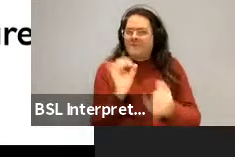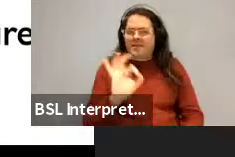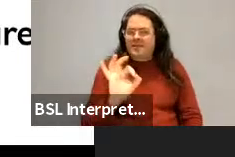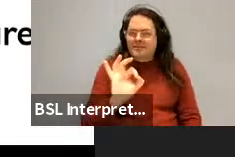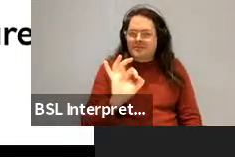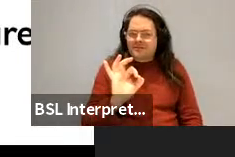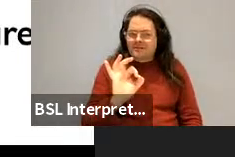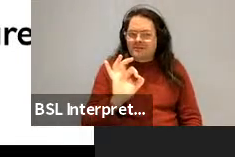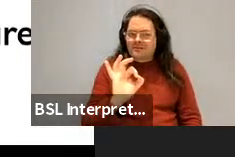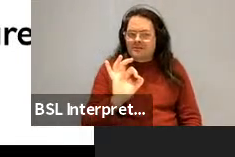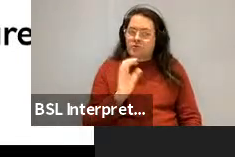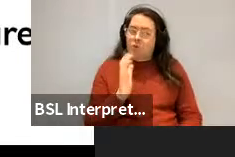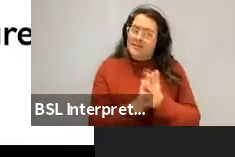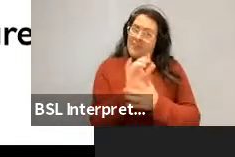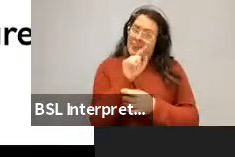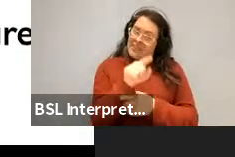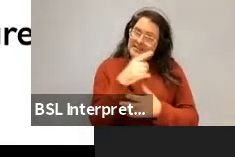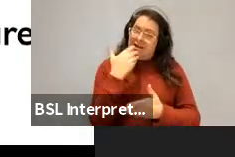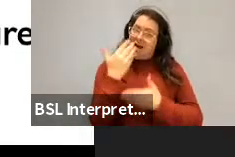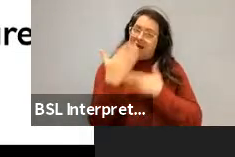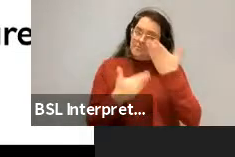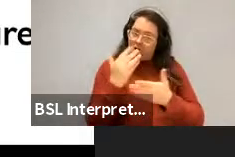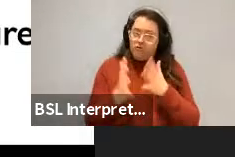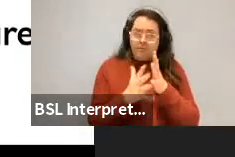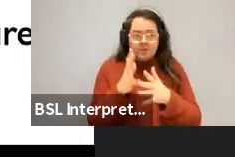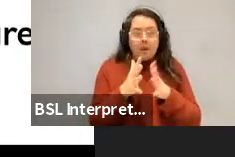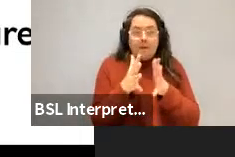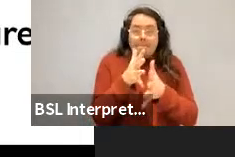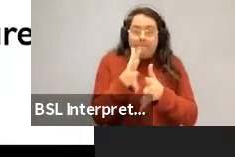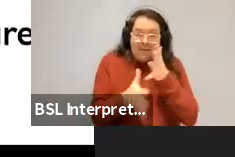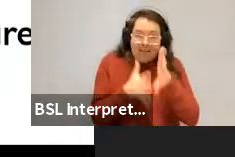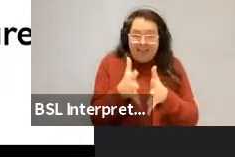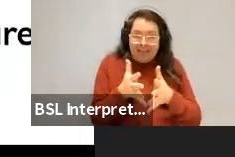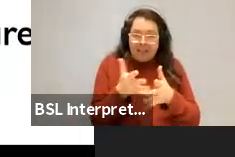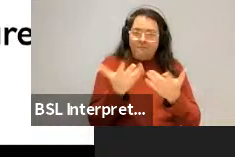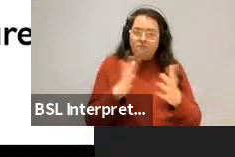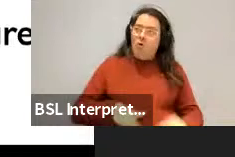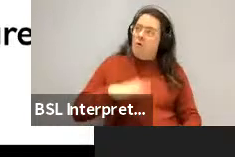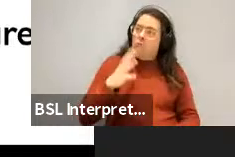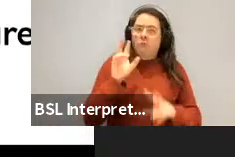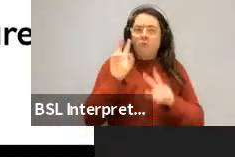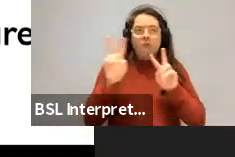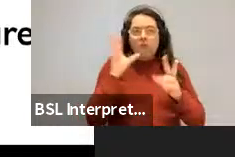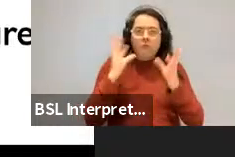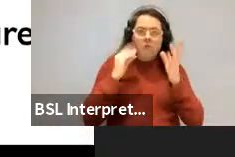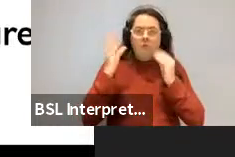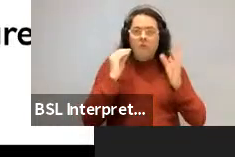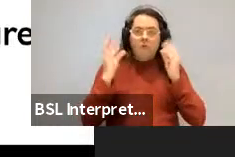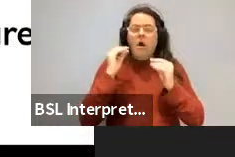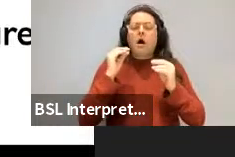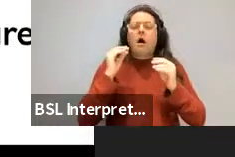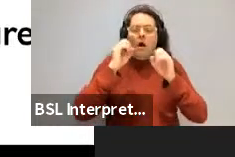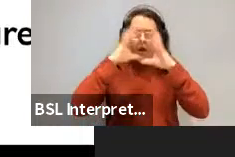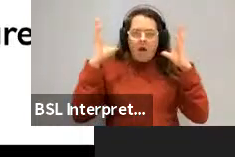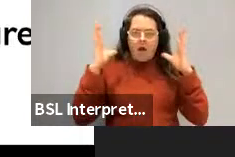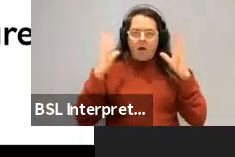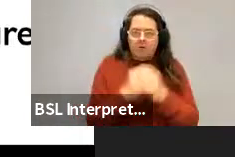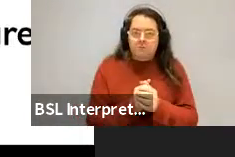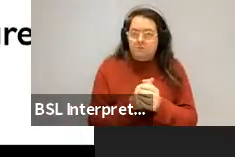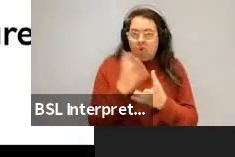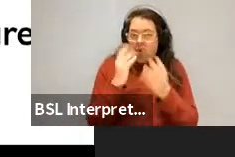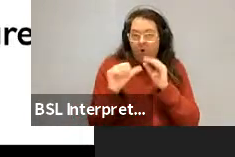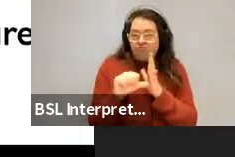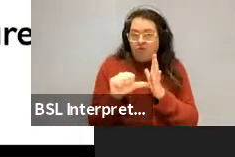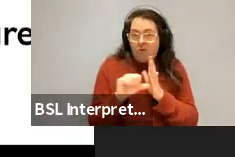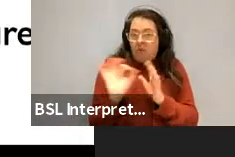So in this story, the meanings of these constructions are learned from experience with them. There's no, there's, there's less of a learnability problem. We're not